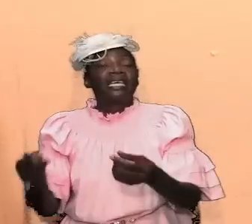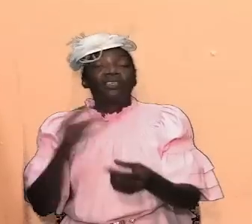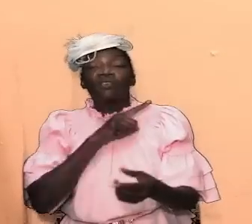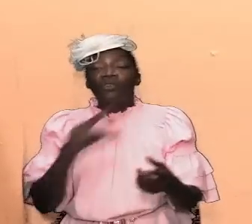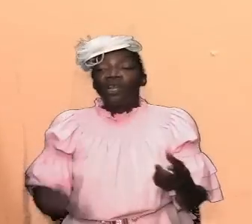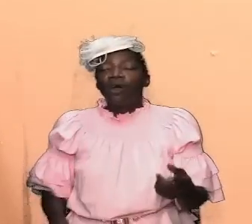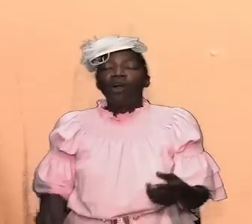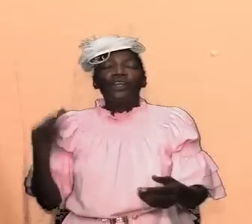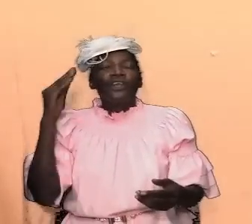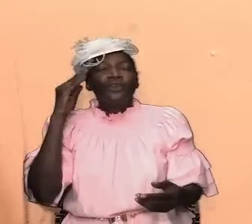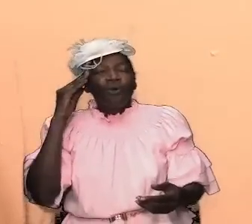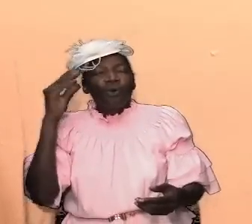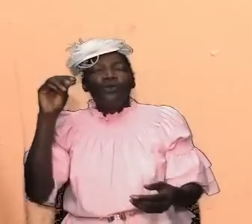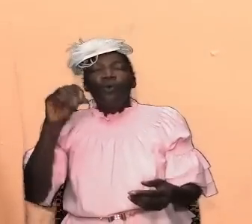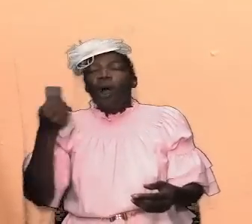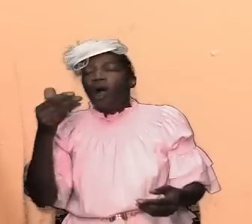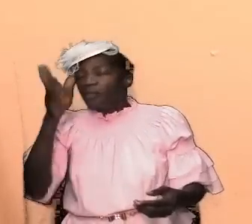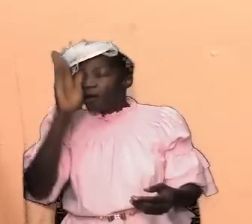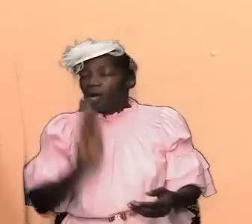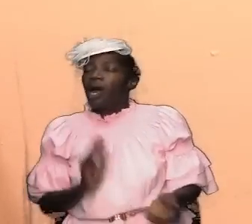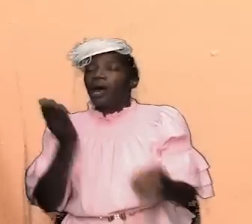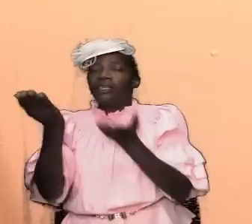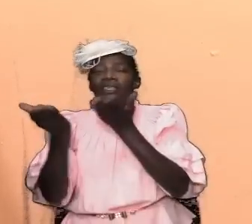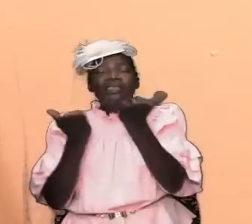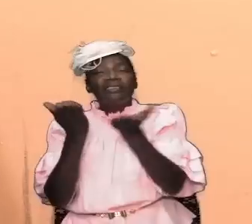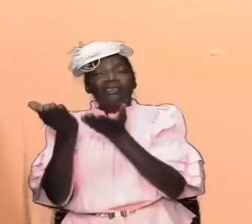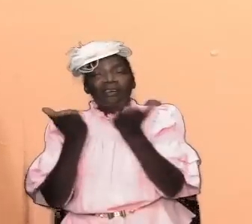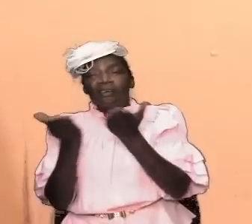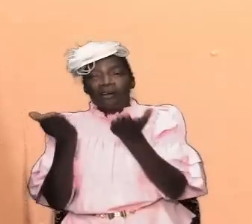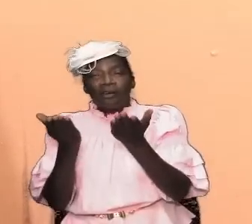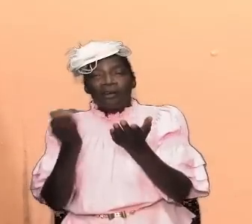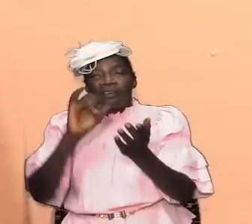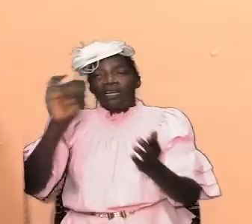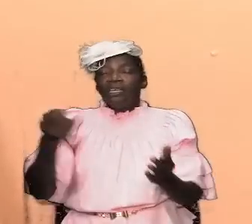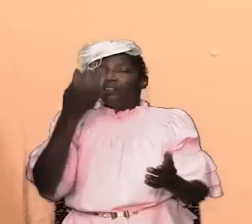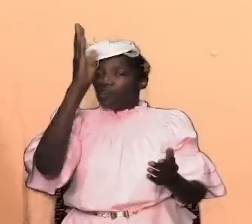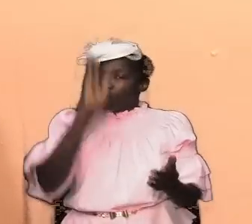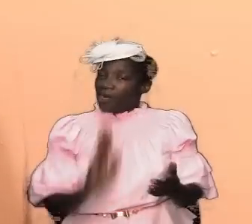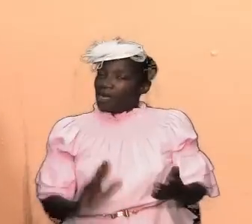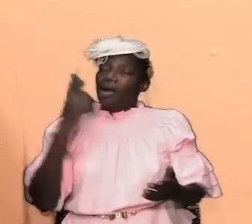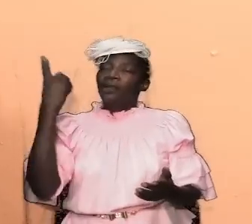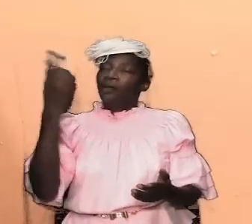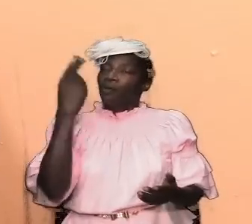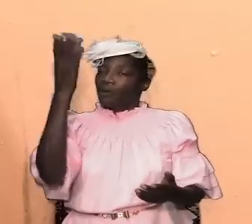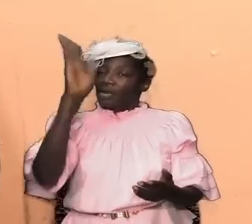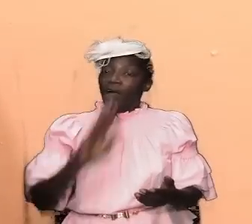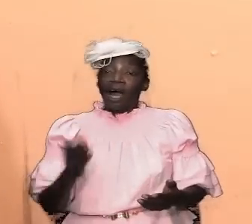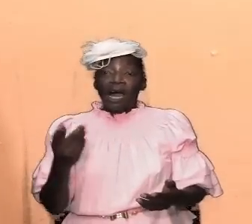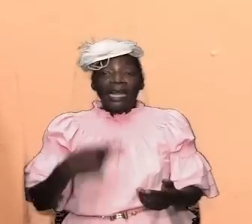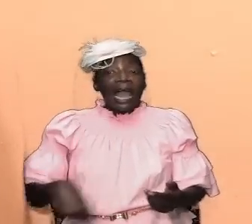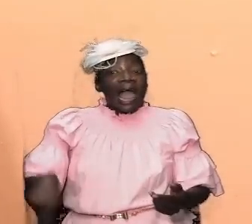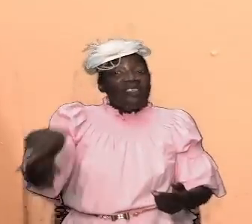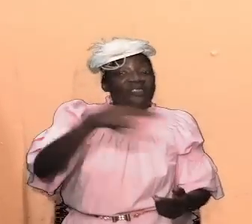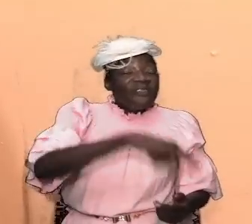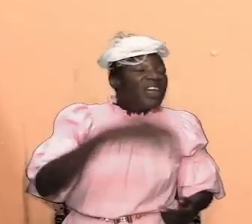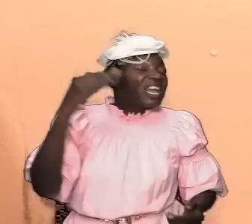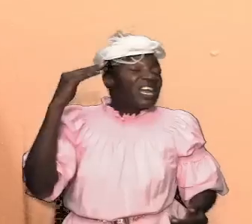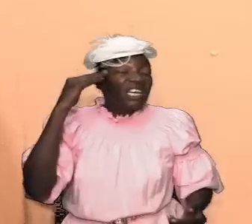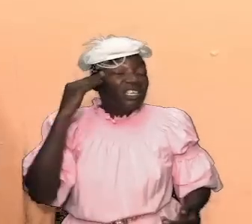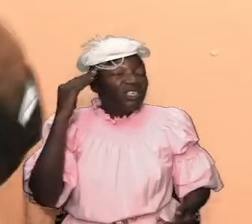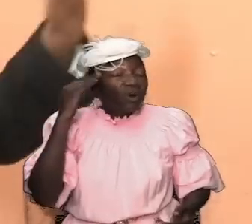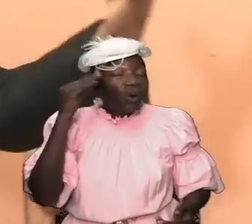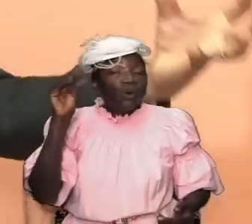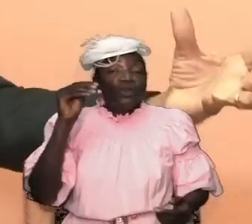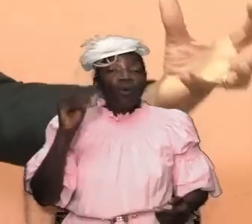no other god to be served and therefore jehovah god was the holy god they knew that there was no other